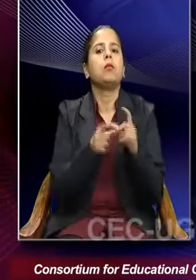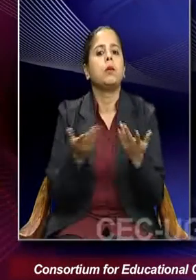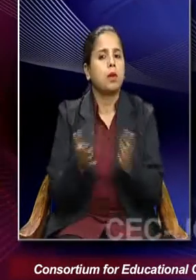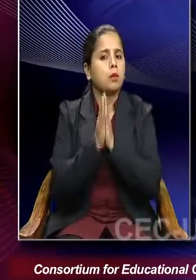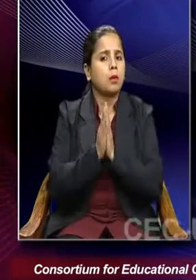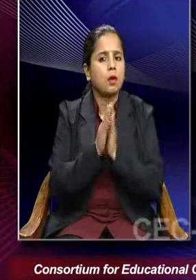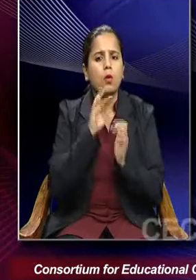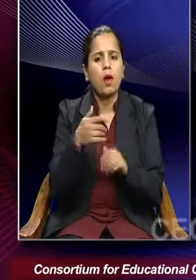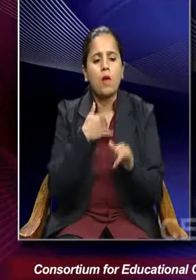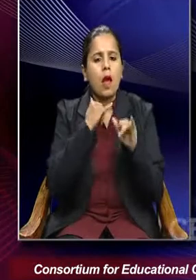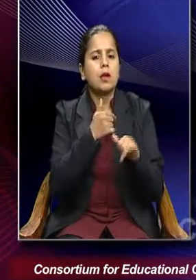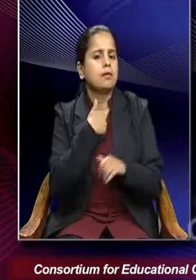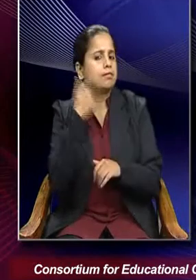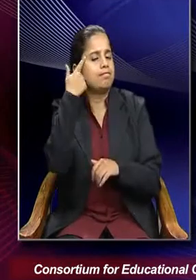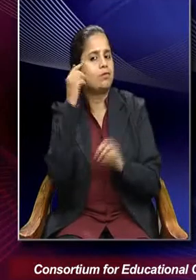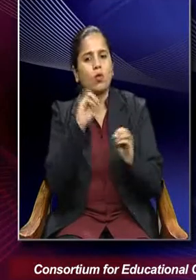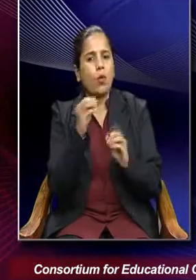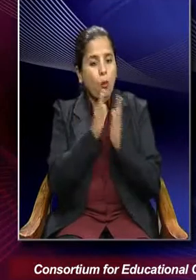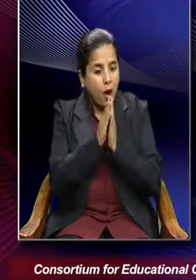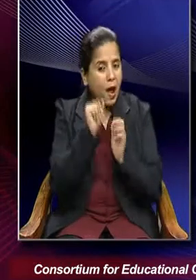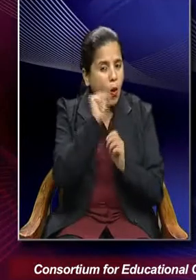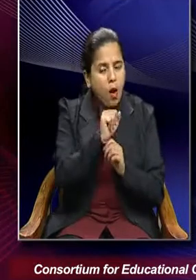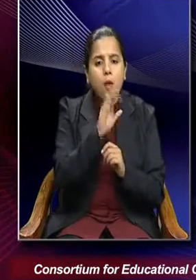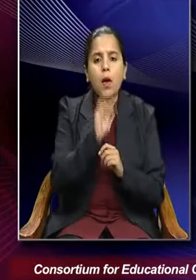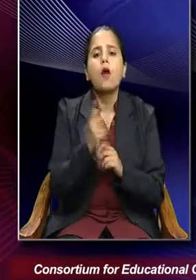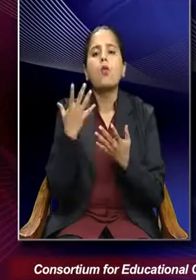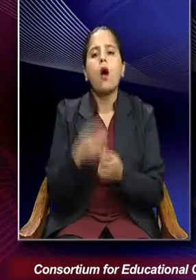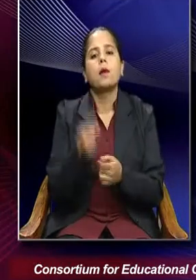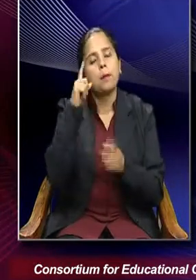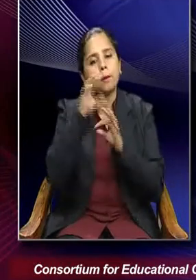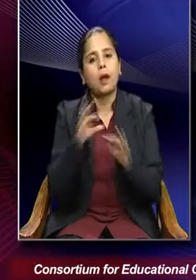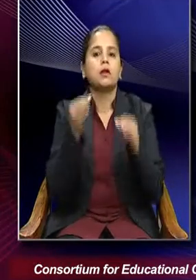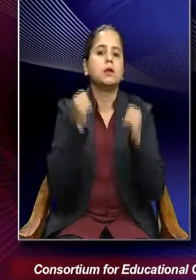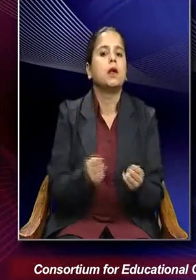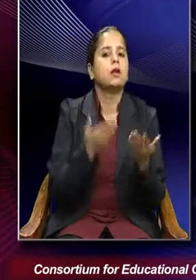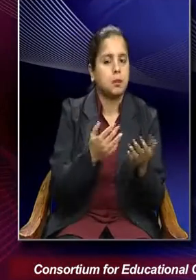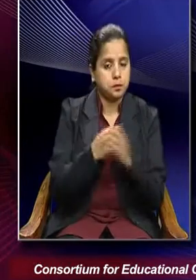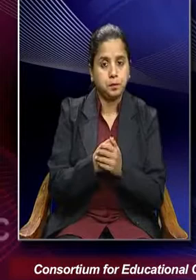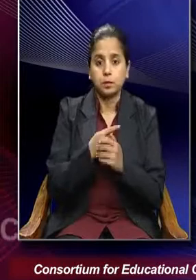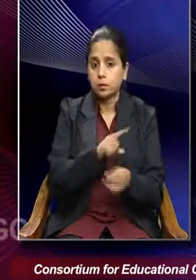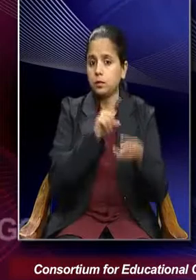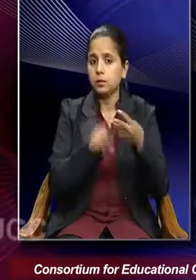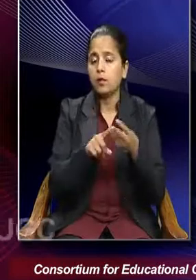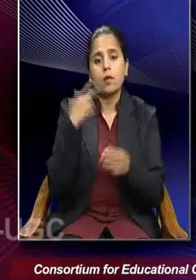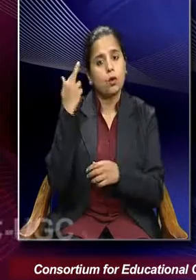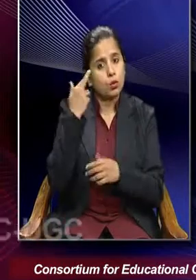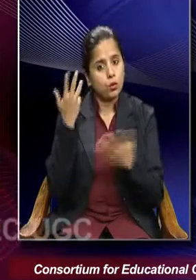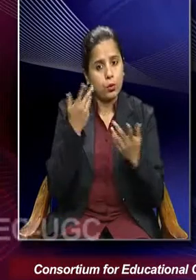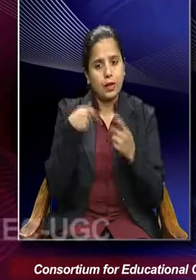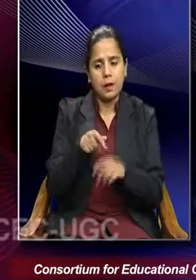not familiar and this is what perspective tells us. The third reason is seeing